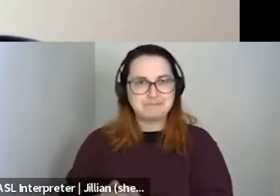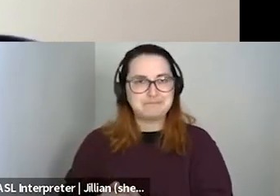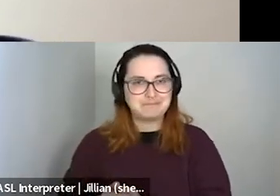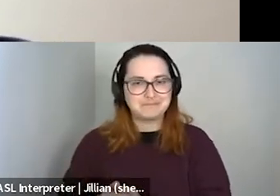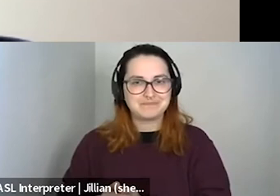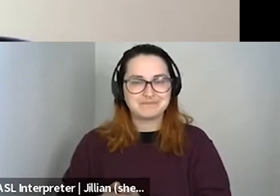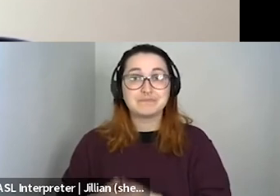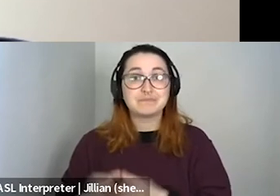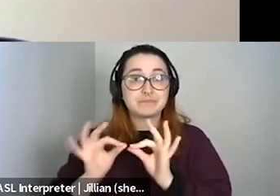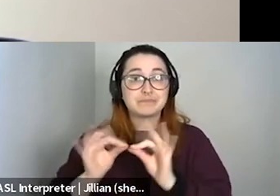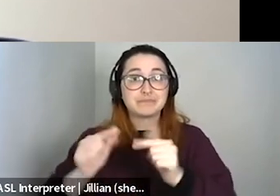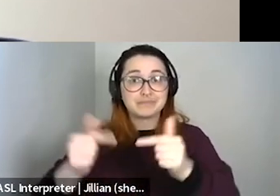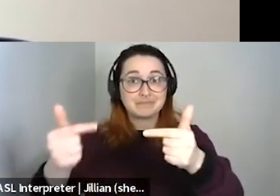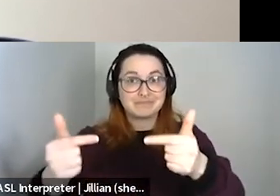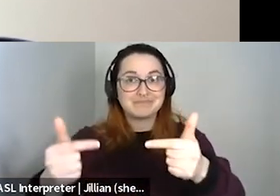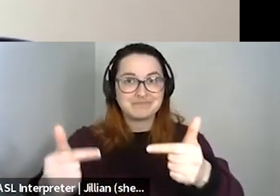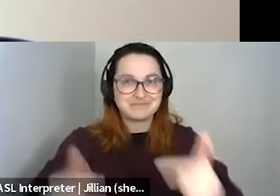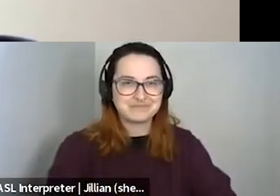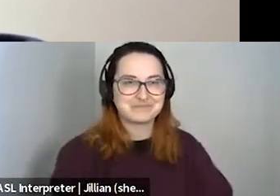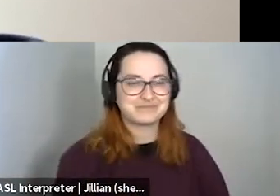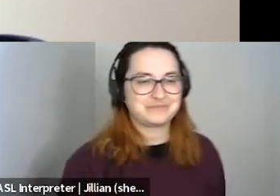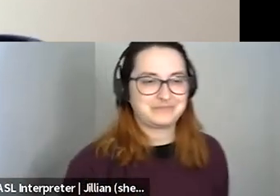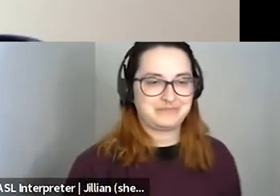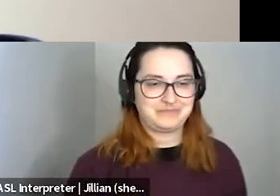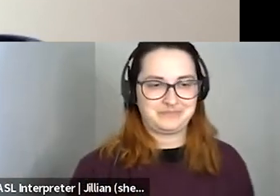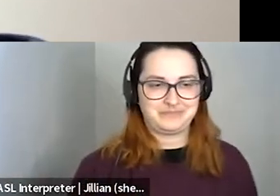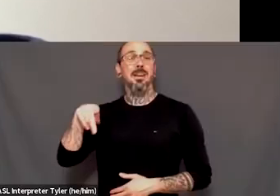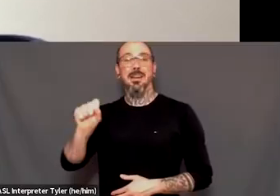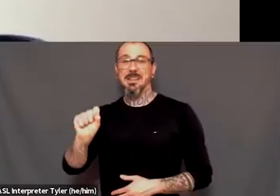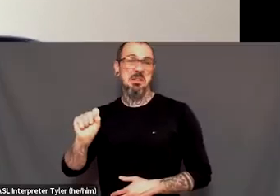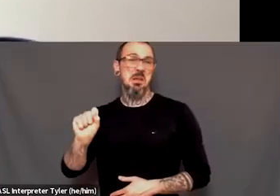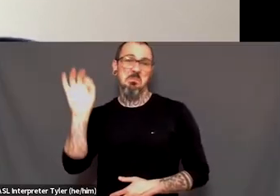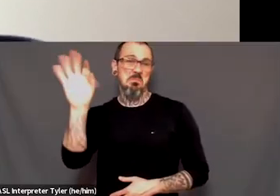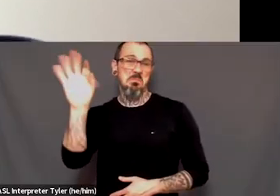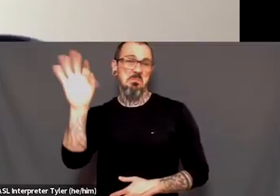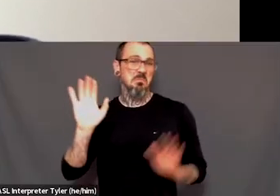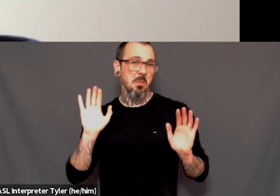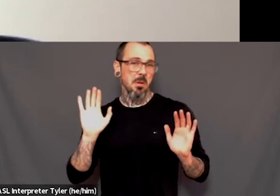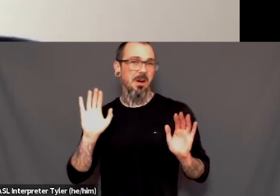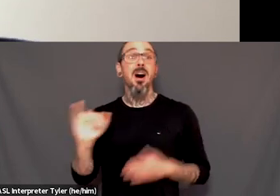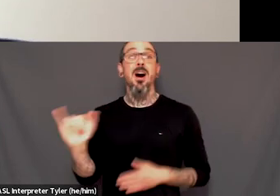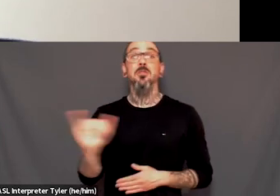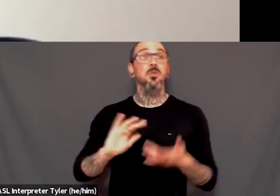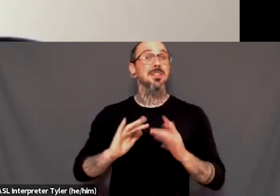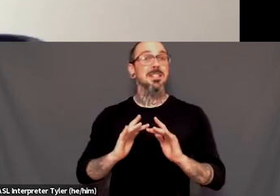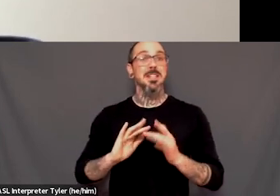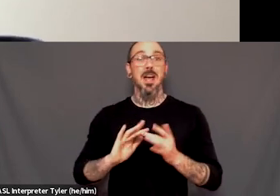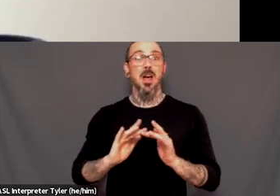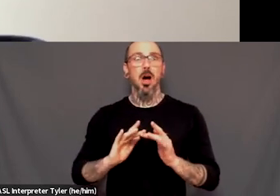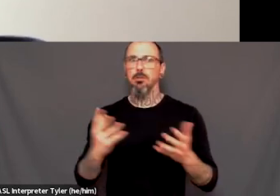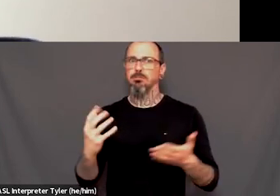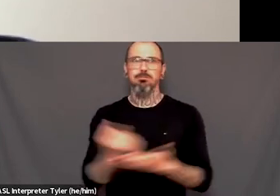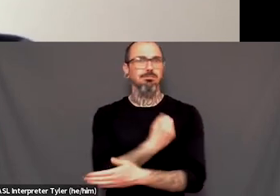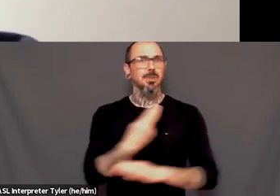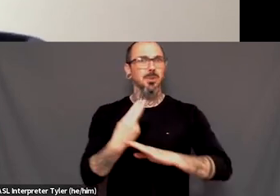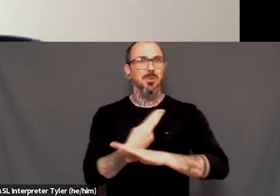so yeah, those, those are, I guess, my, my tips and, and to use technology to your advantage, even though it's a challenge